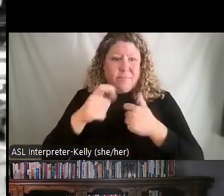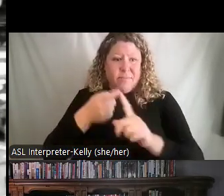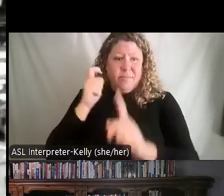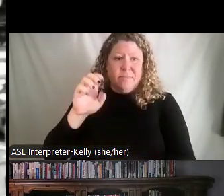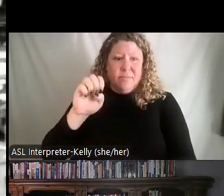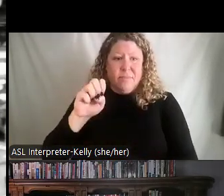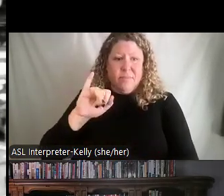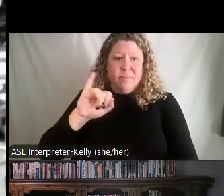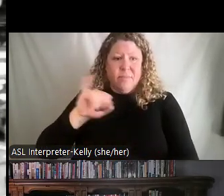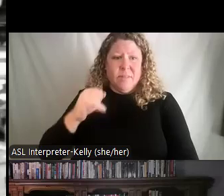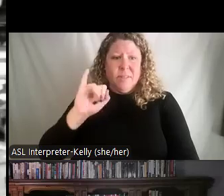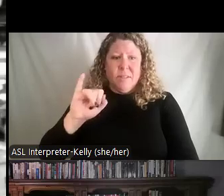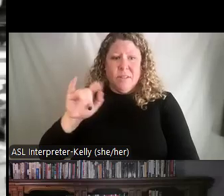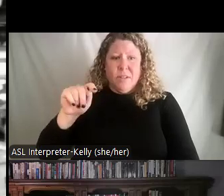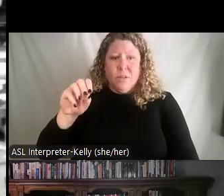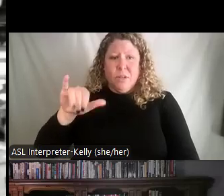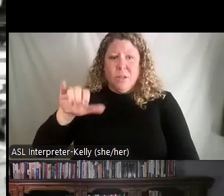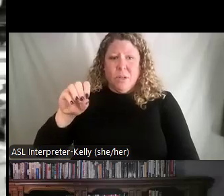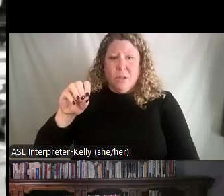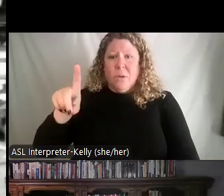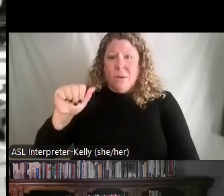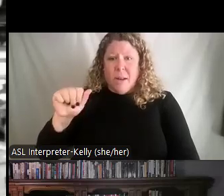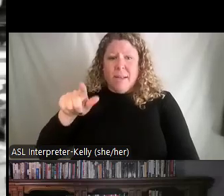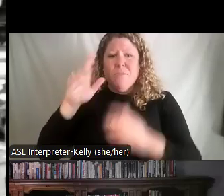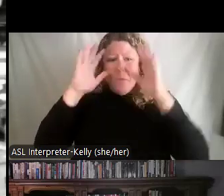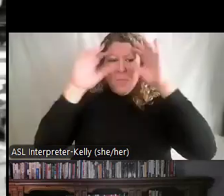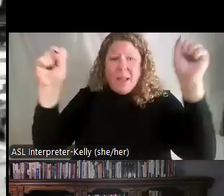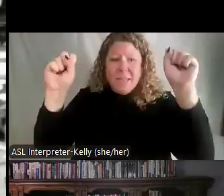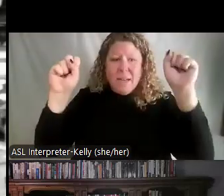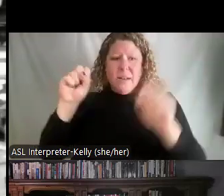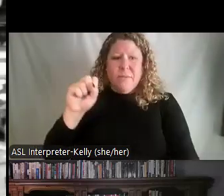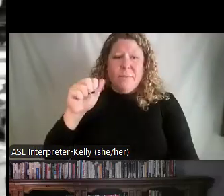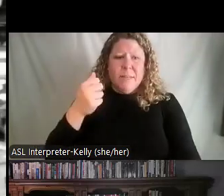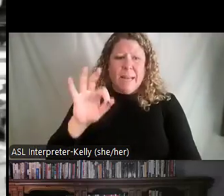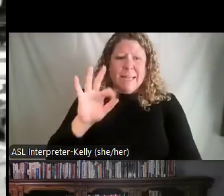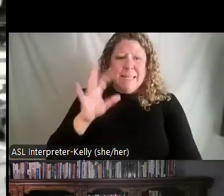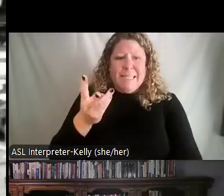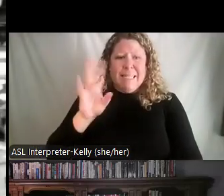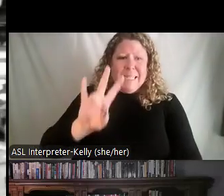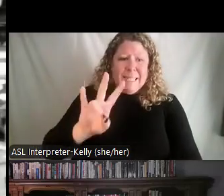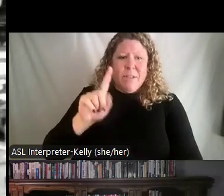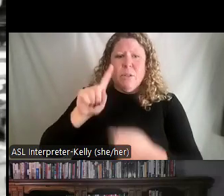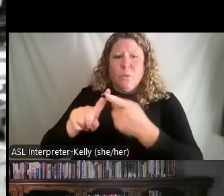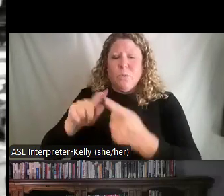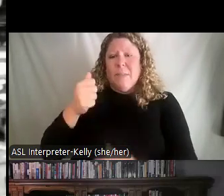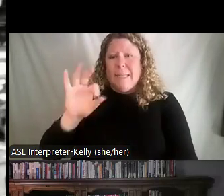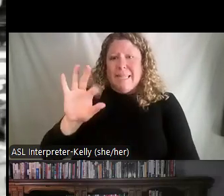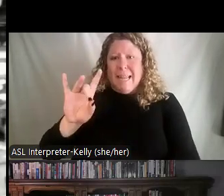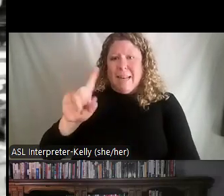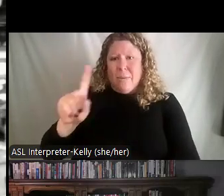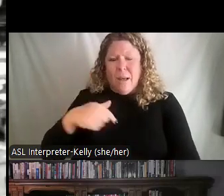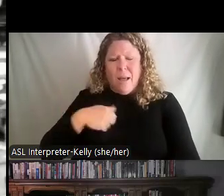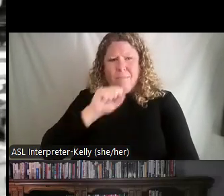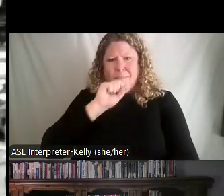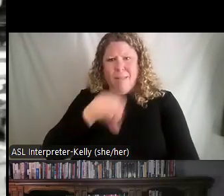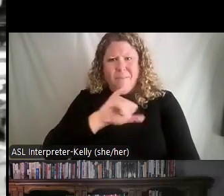president of the Toyota Motor Corporation from 1970 or 67 to 1981. I really like this quote